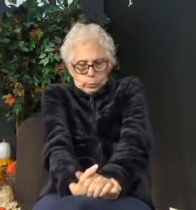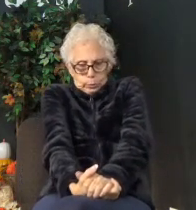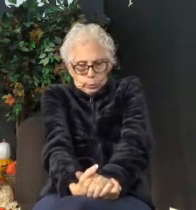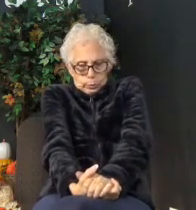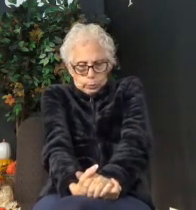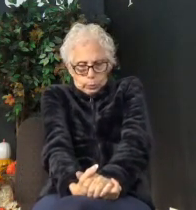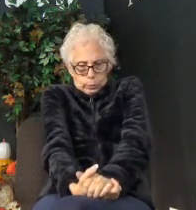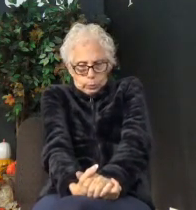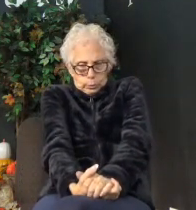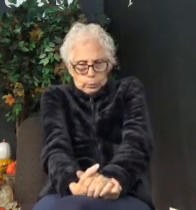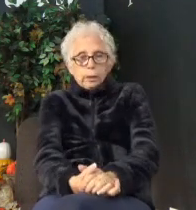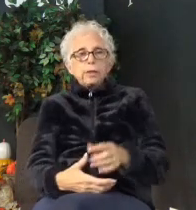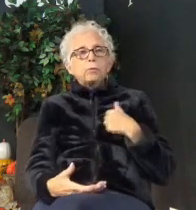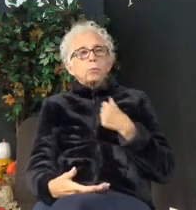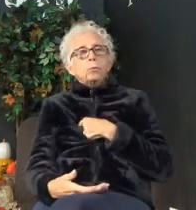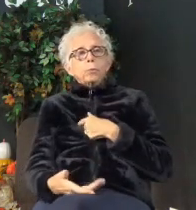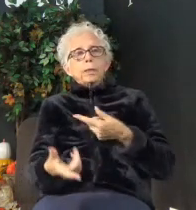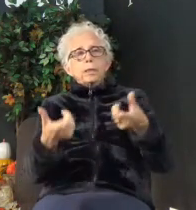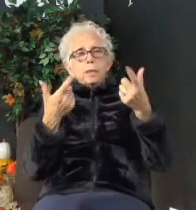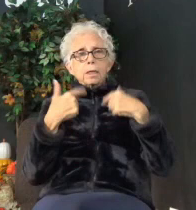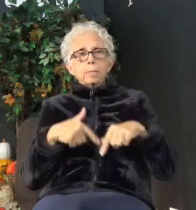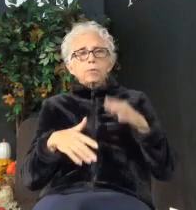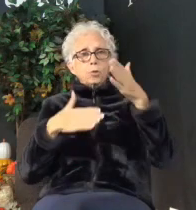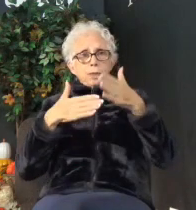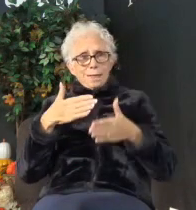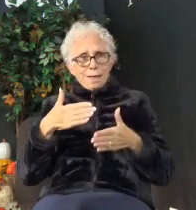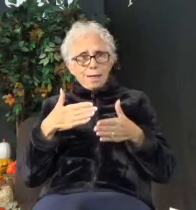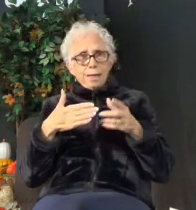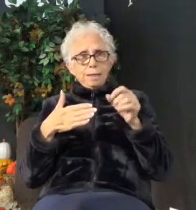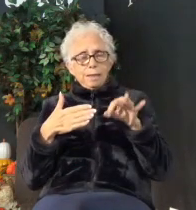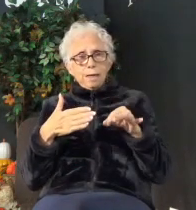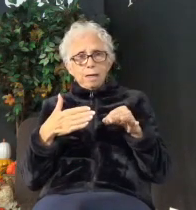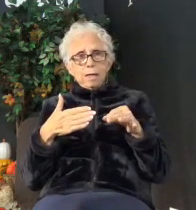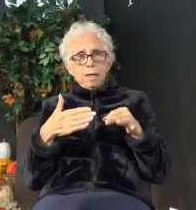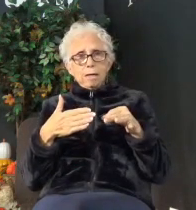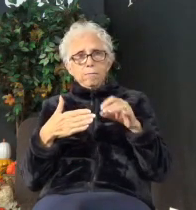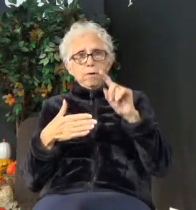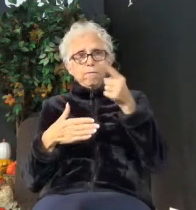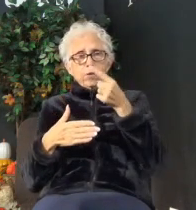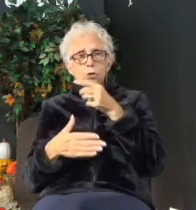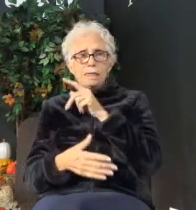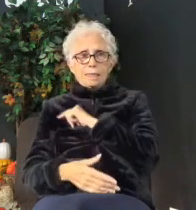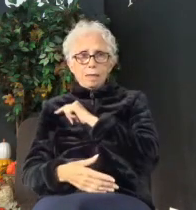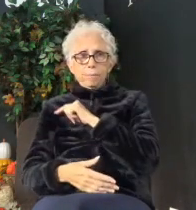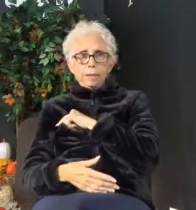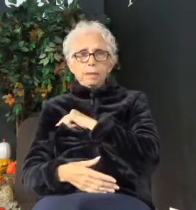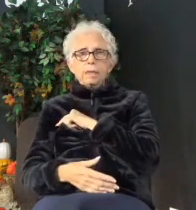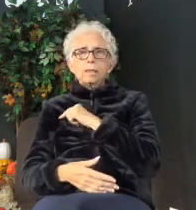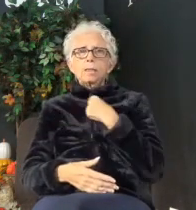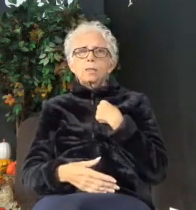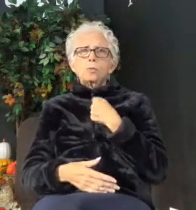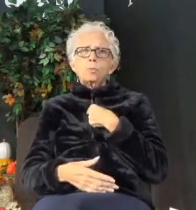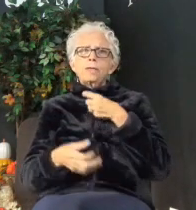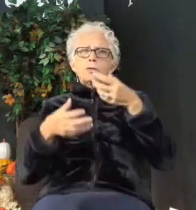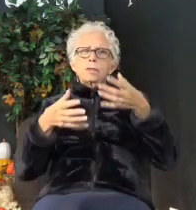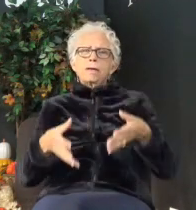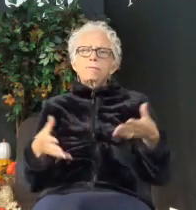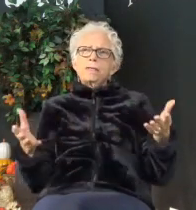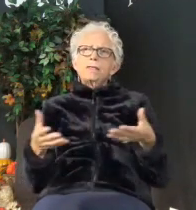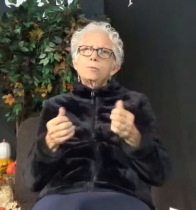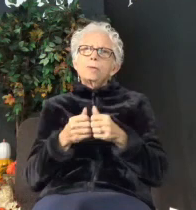So, as we come to the end of 1 Timothy, you know, we're kind of left here now with, okay,